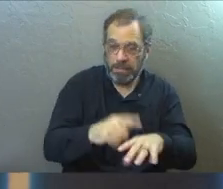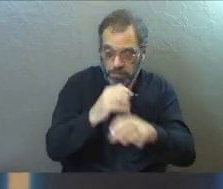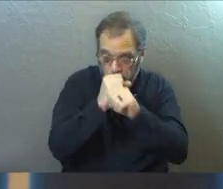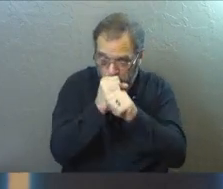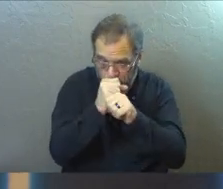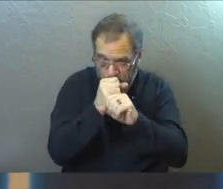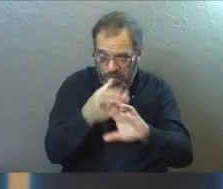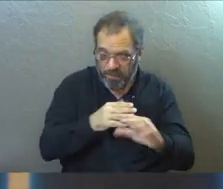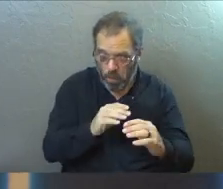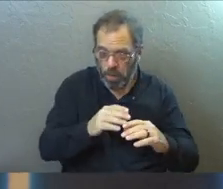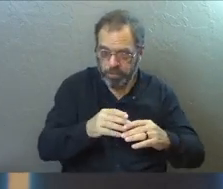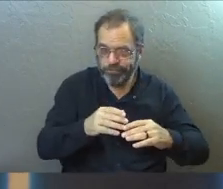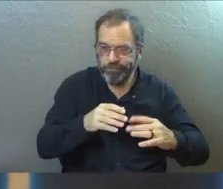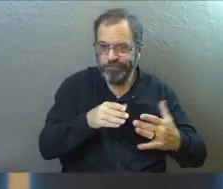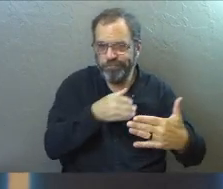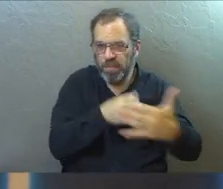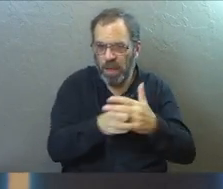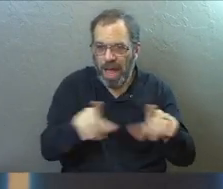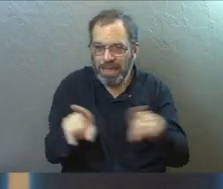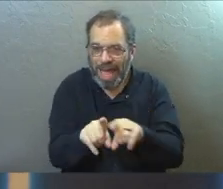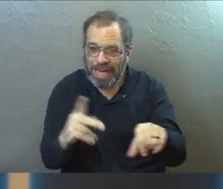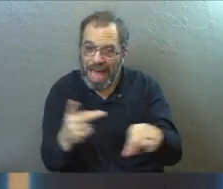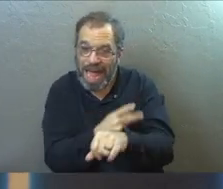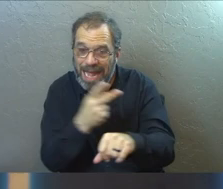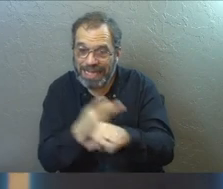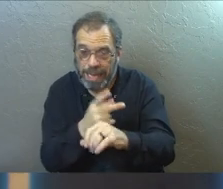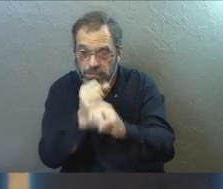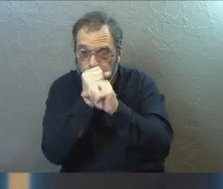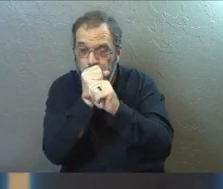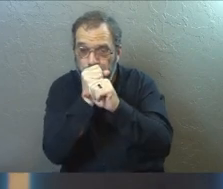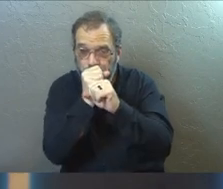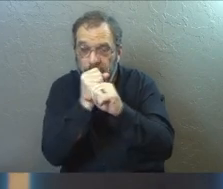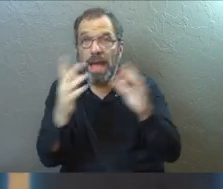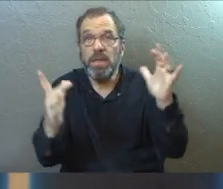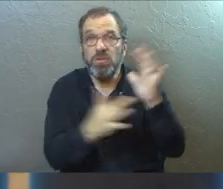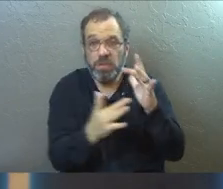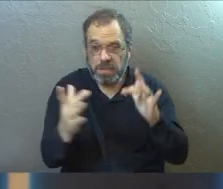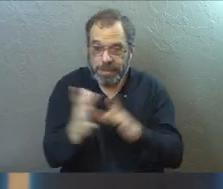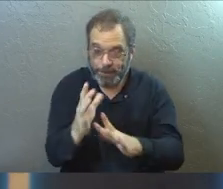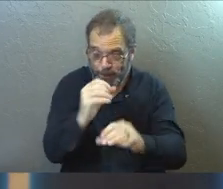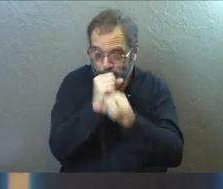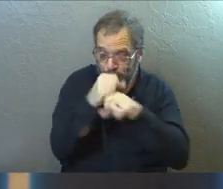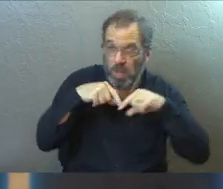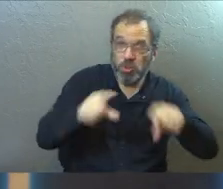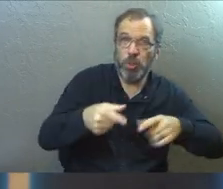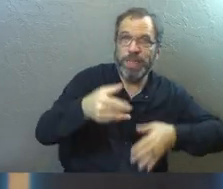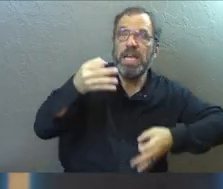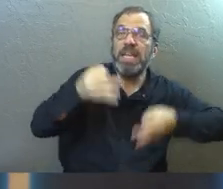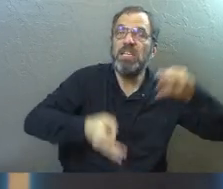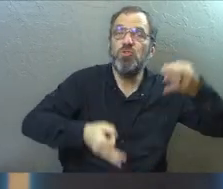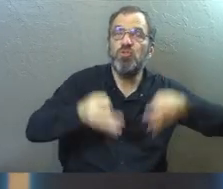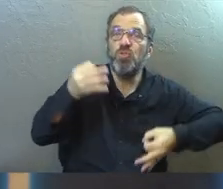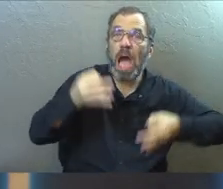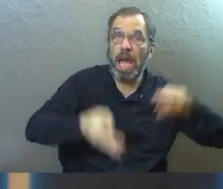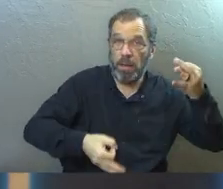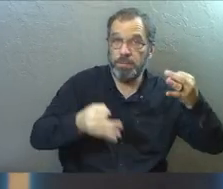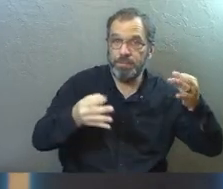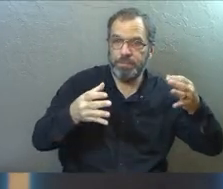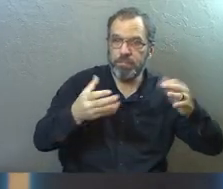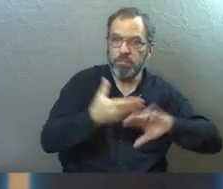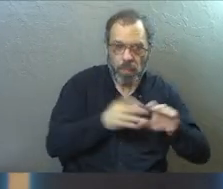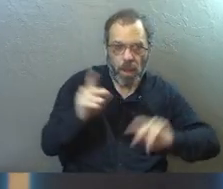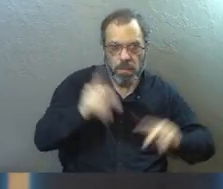before his accusers, just like a lamb would be. And Jesus was silent during his trial